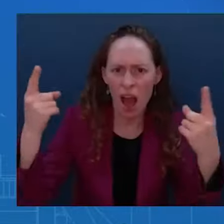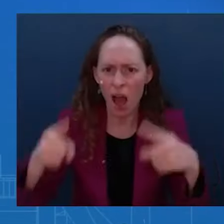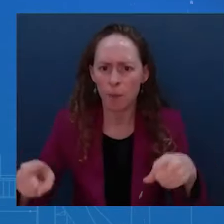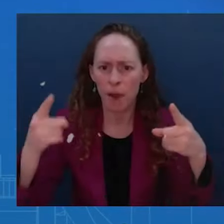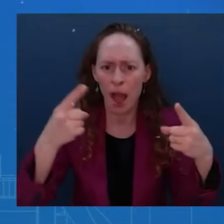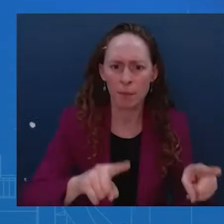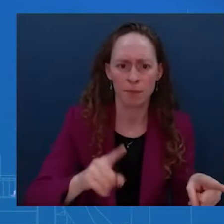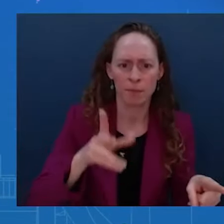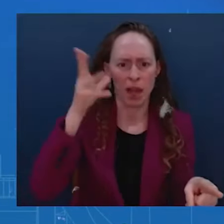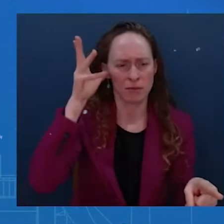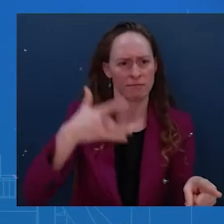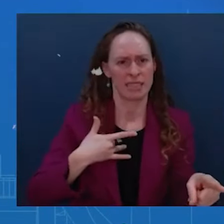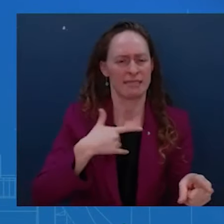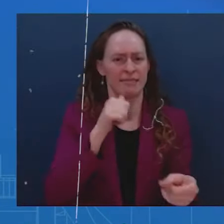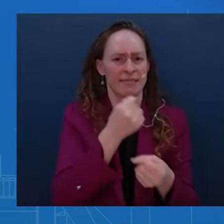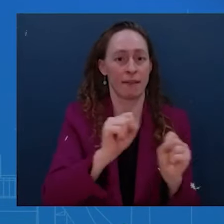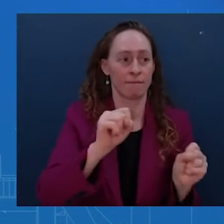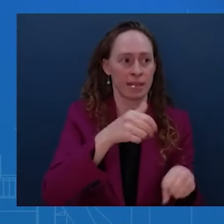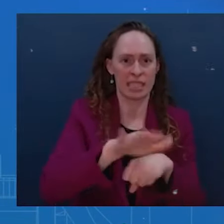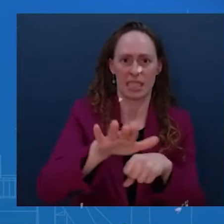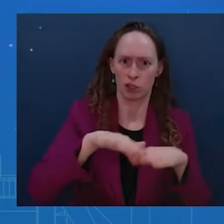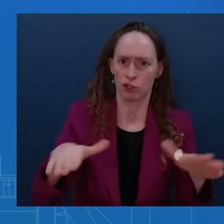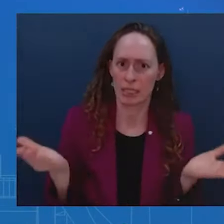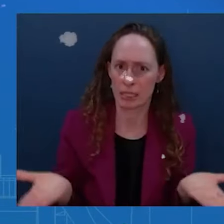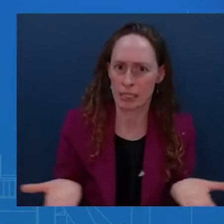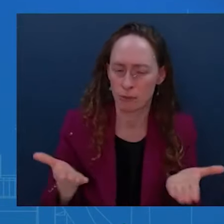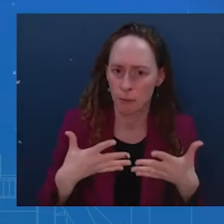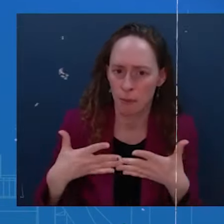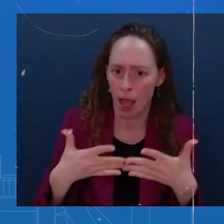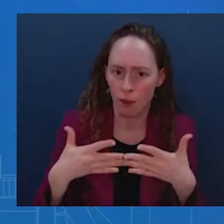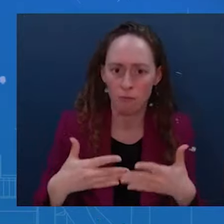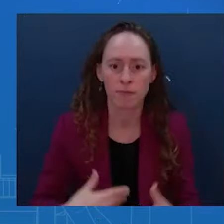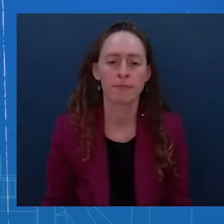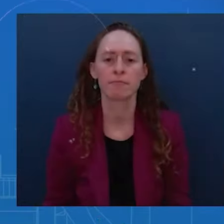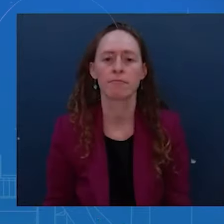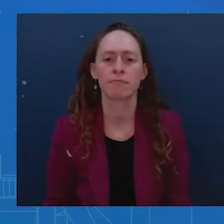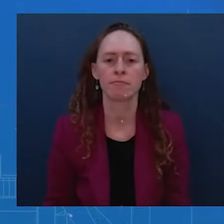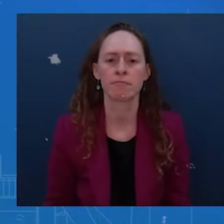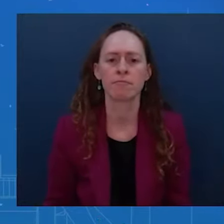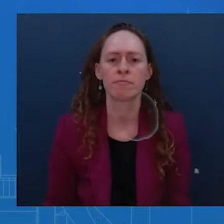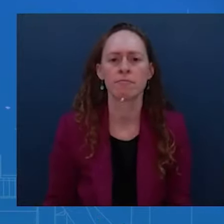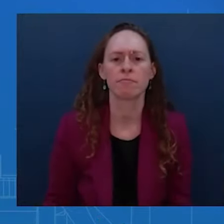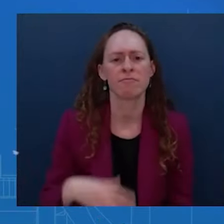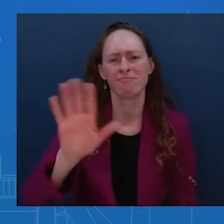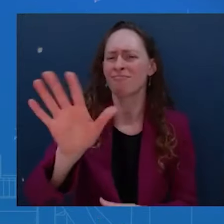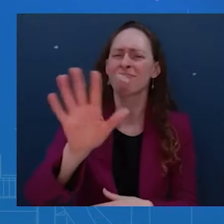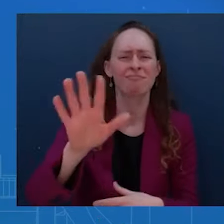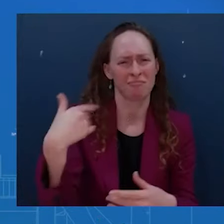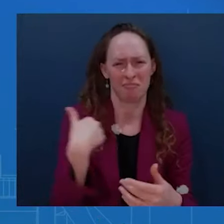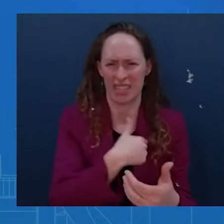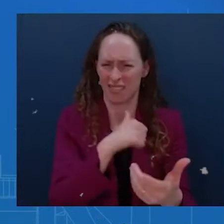There's no excuse for violence, certainly based on race or gender or